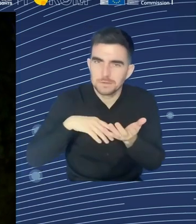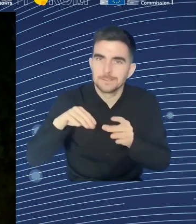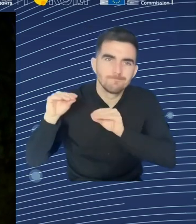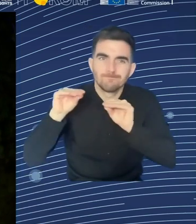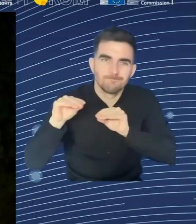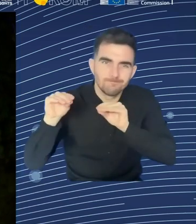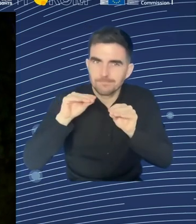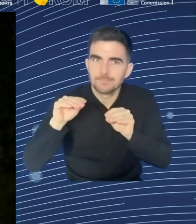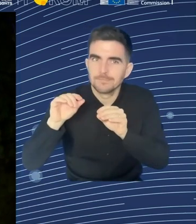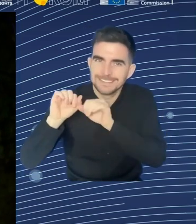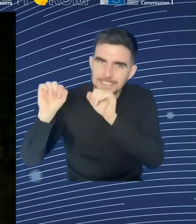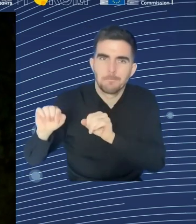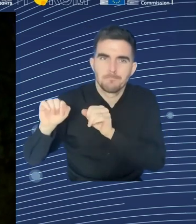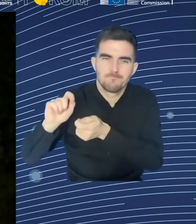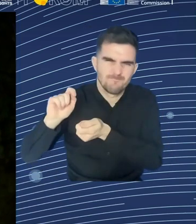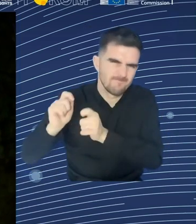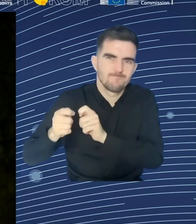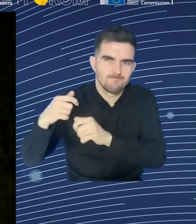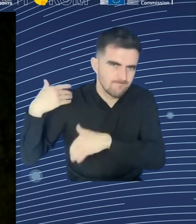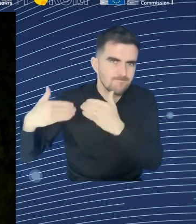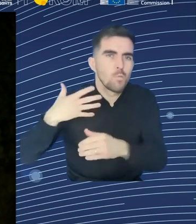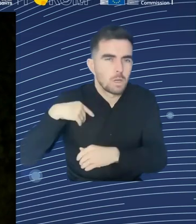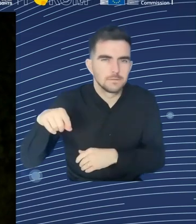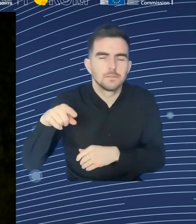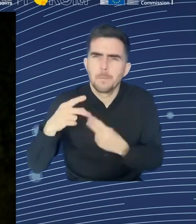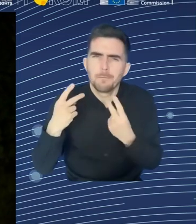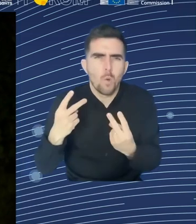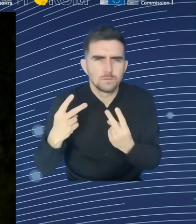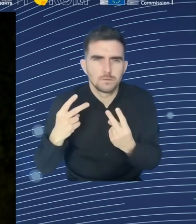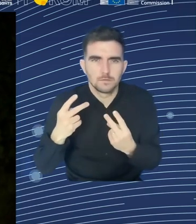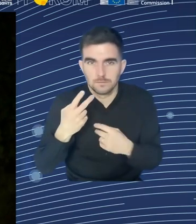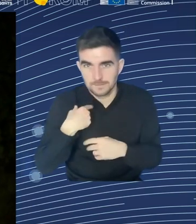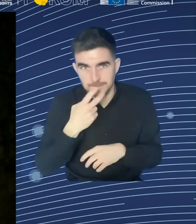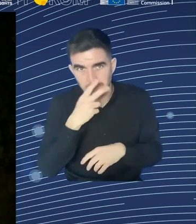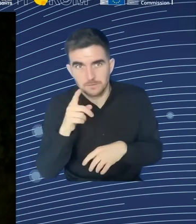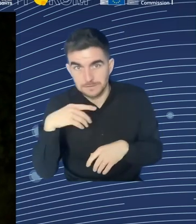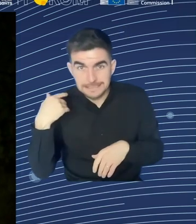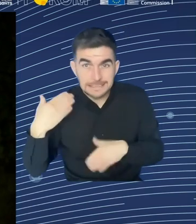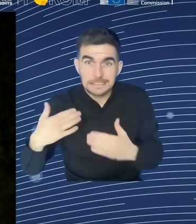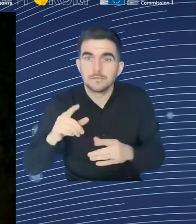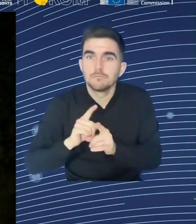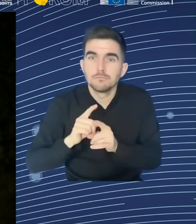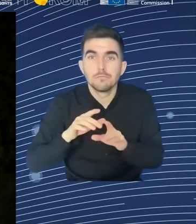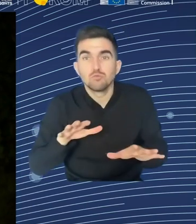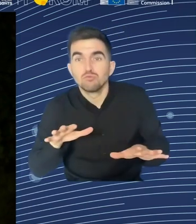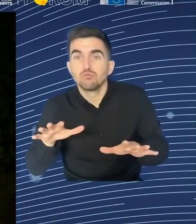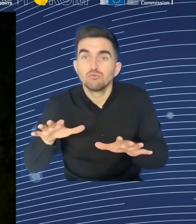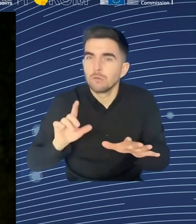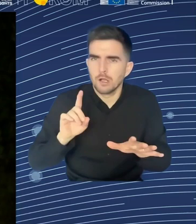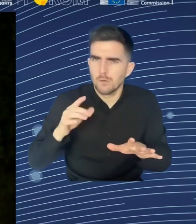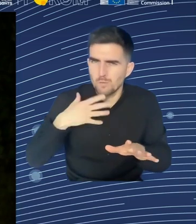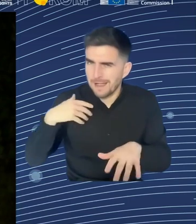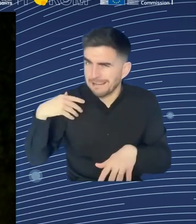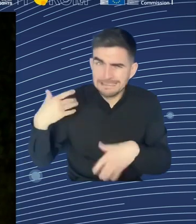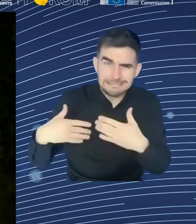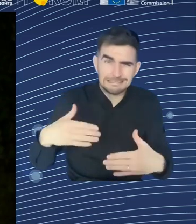systems to be updated in view of the changing jobs markets. So digital, green transitions, changing jobs. How do you reflect that in